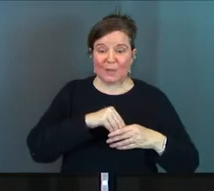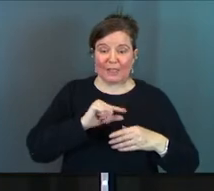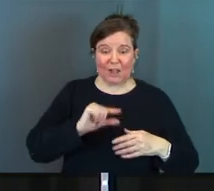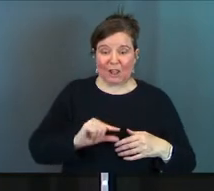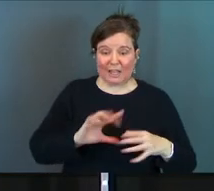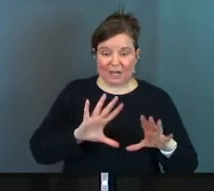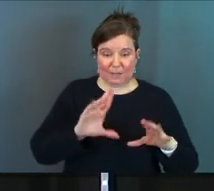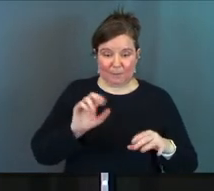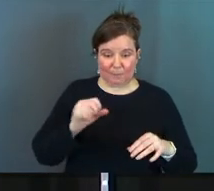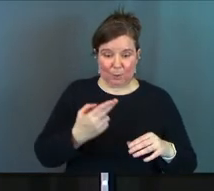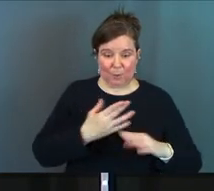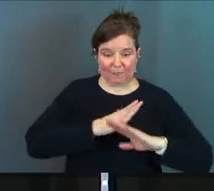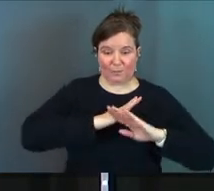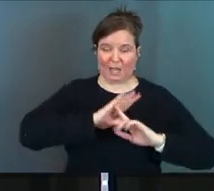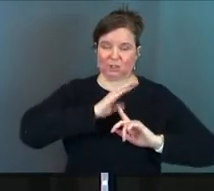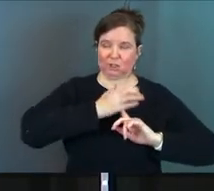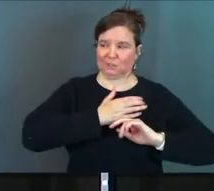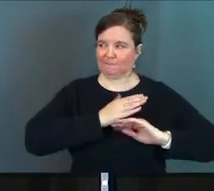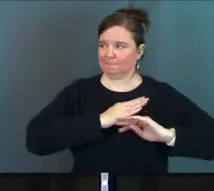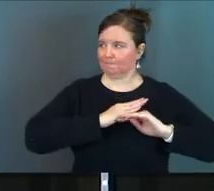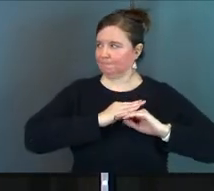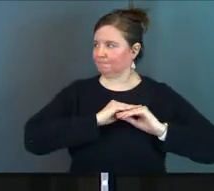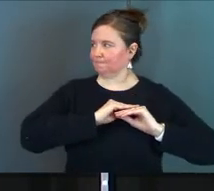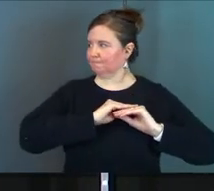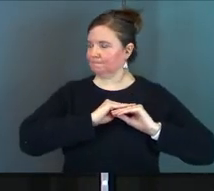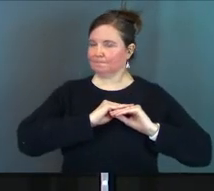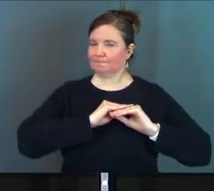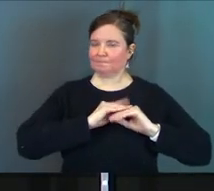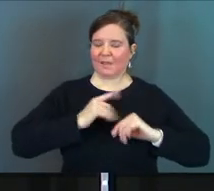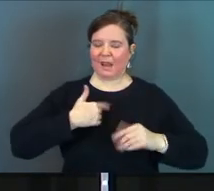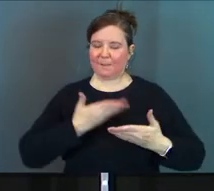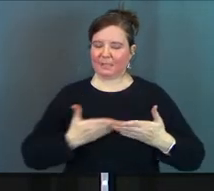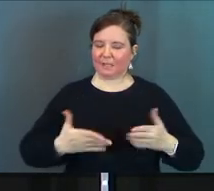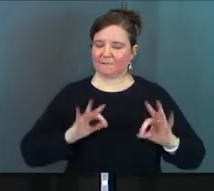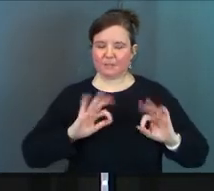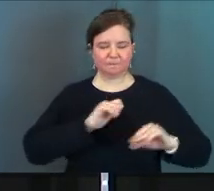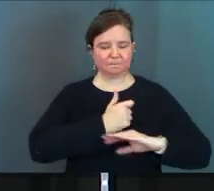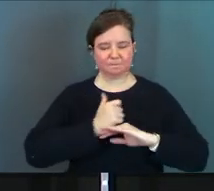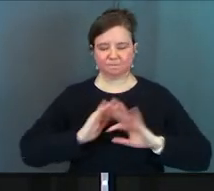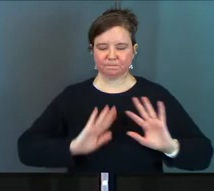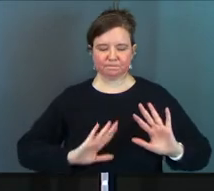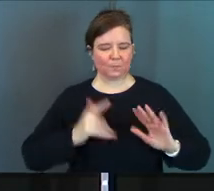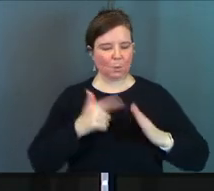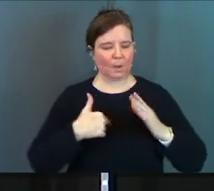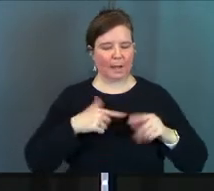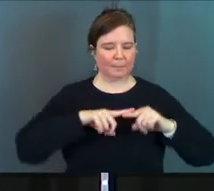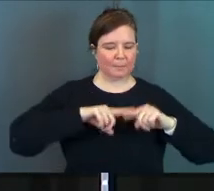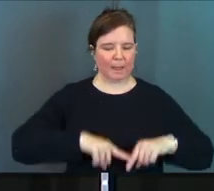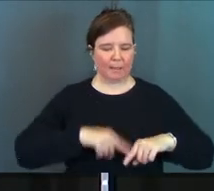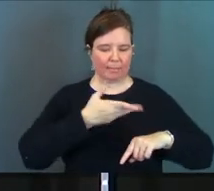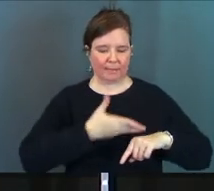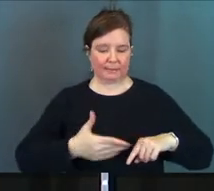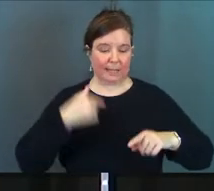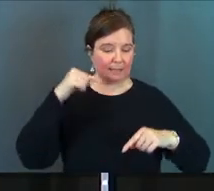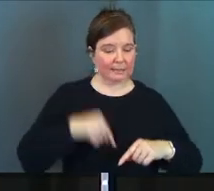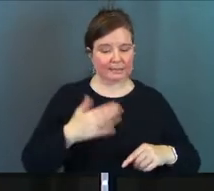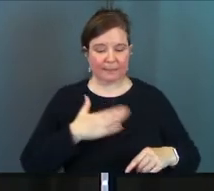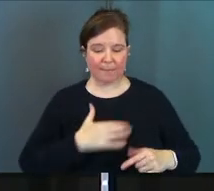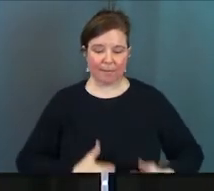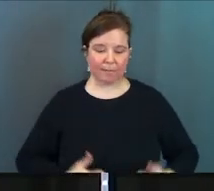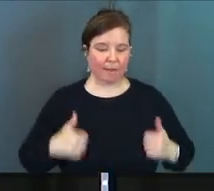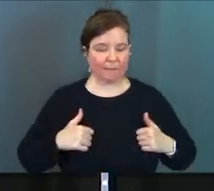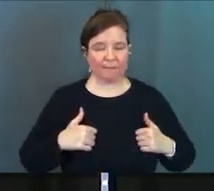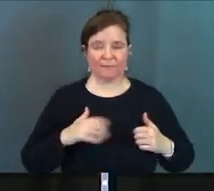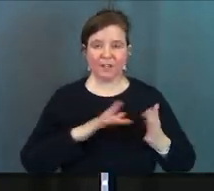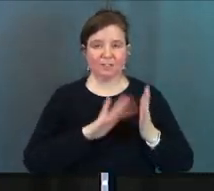little booth of protection and I got my stuff and this is what I'm depending on and this is my